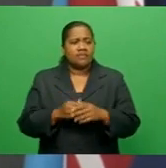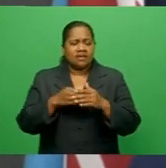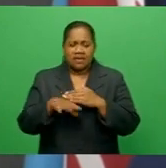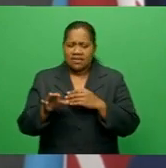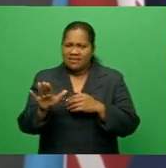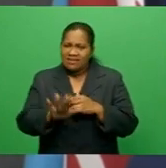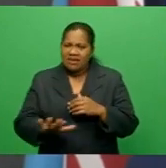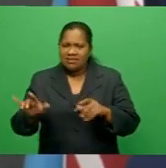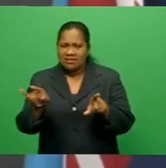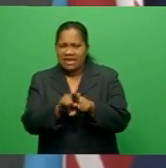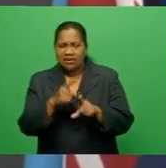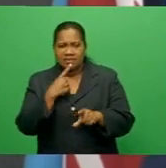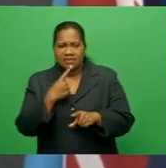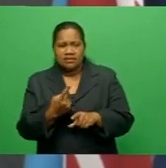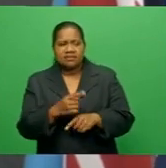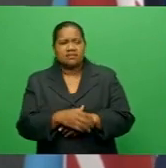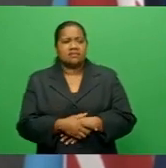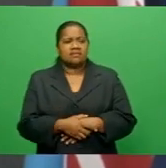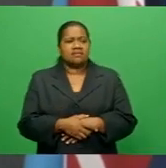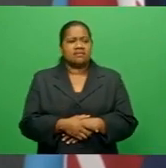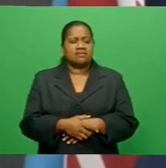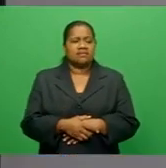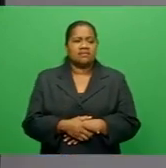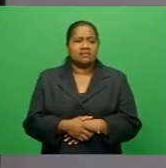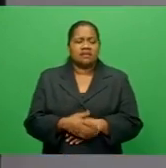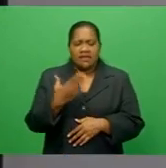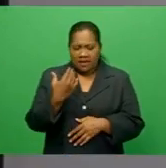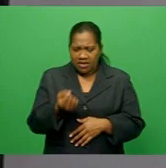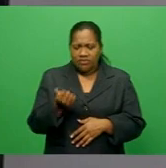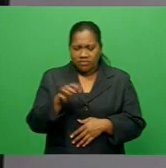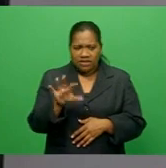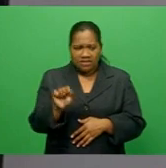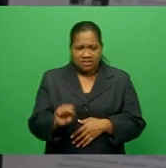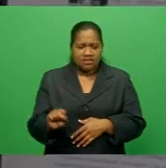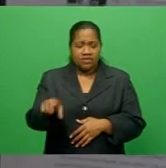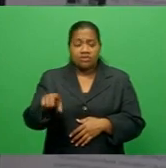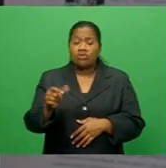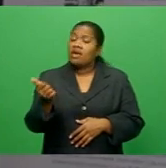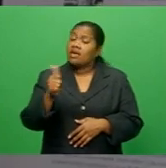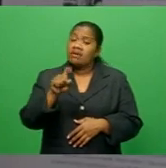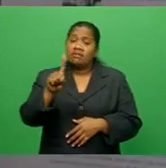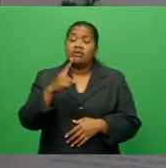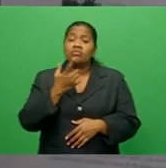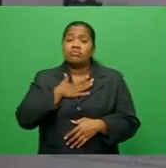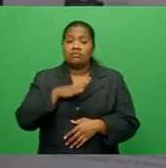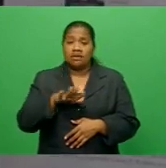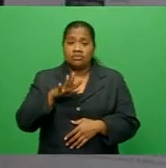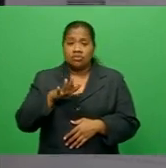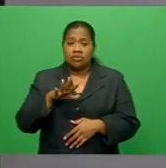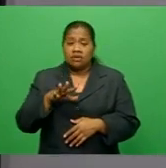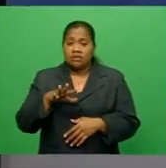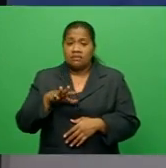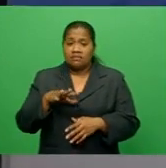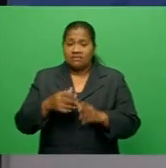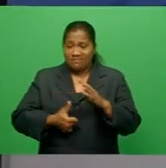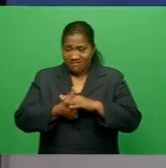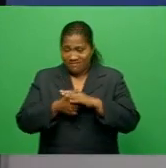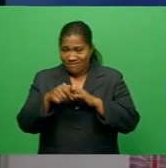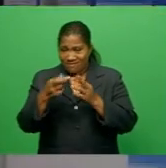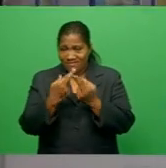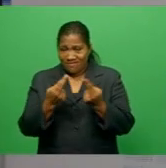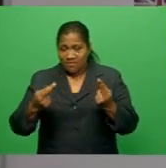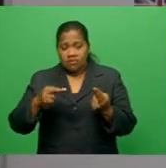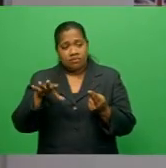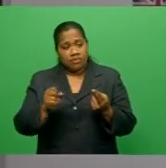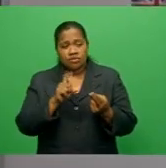saying, have been added to this platform already. Anyone who wants to access the resources simply has to do an online